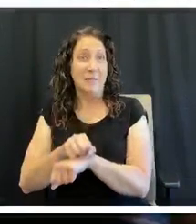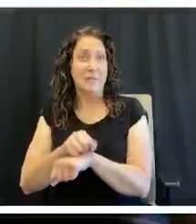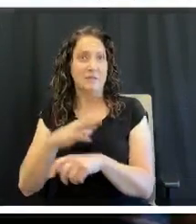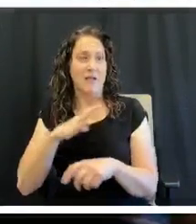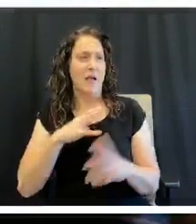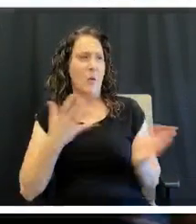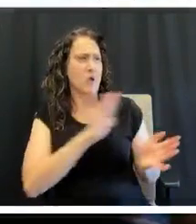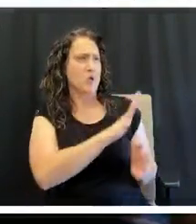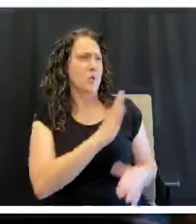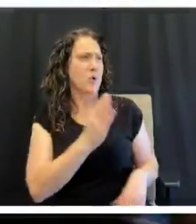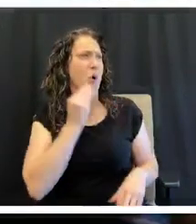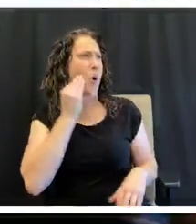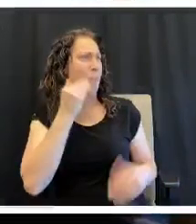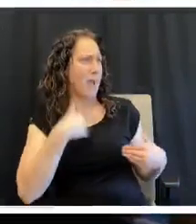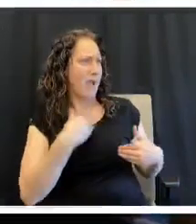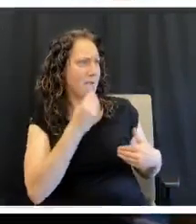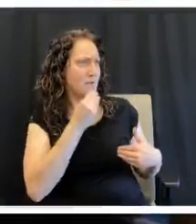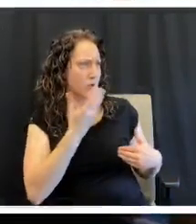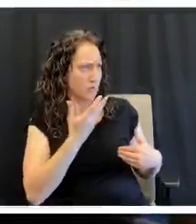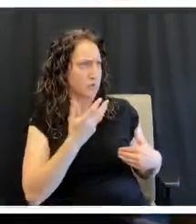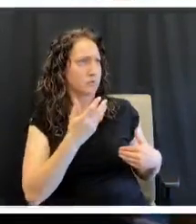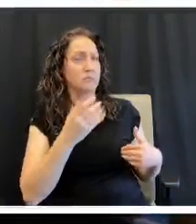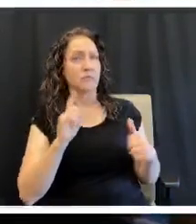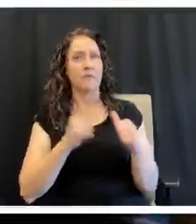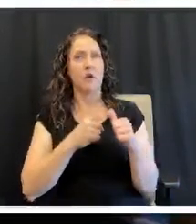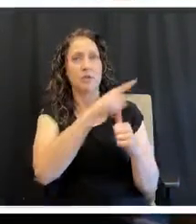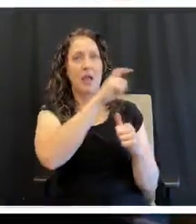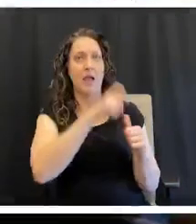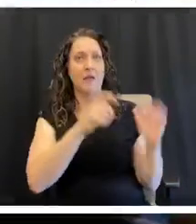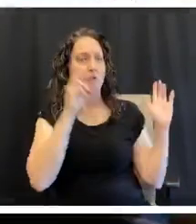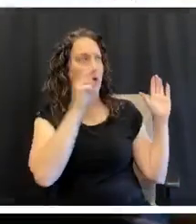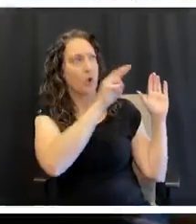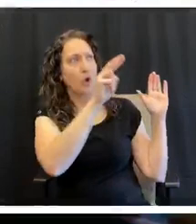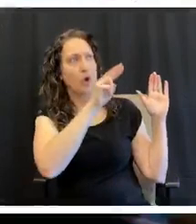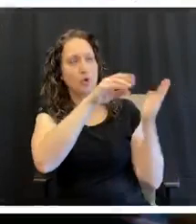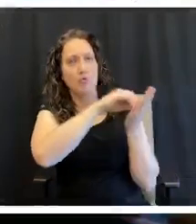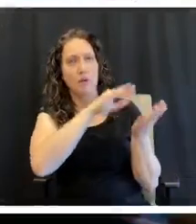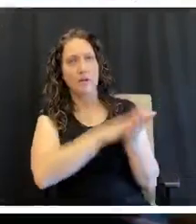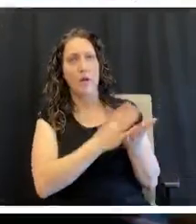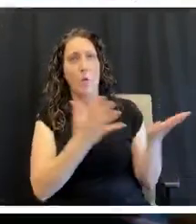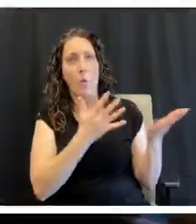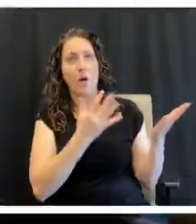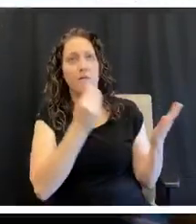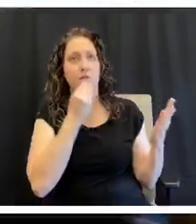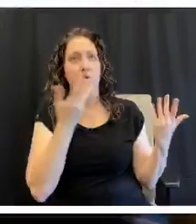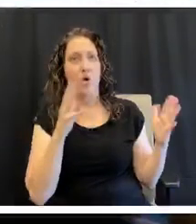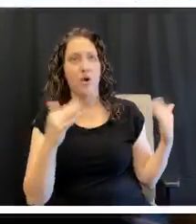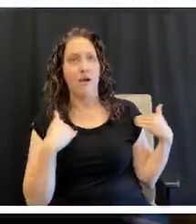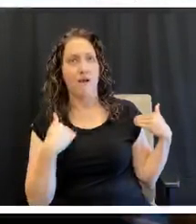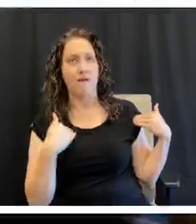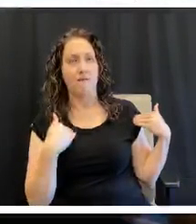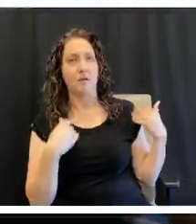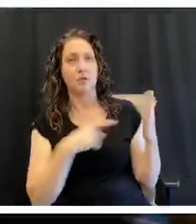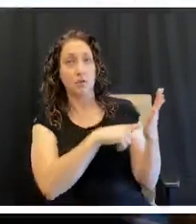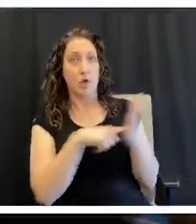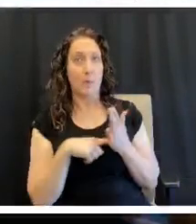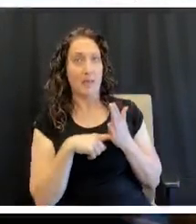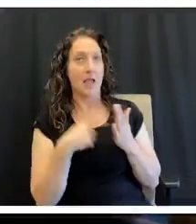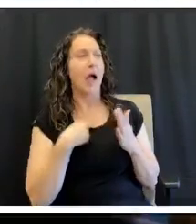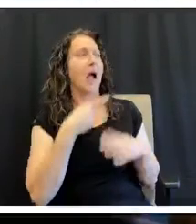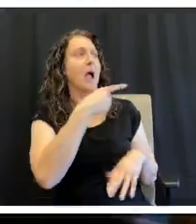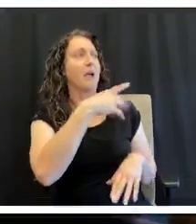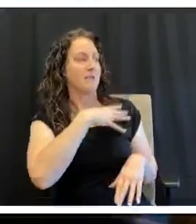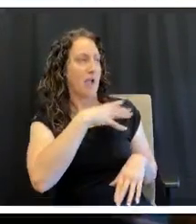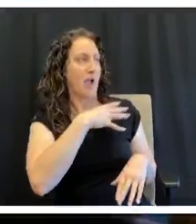had at home. So they had to do an inventory of their pantries and show me what was in the pantry. So we could come up with some